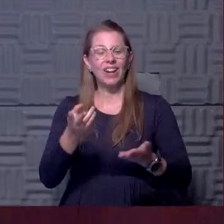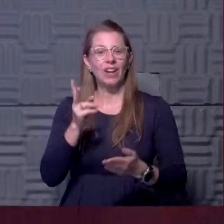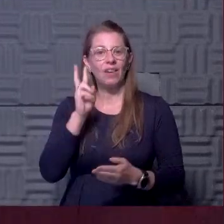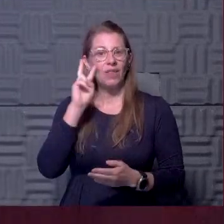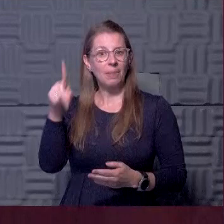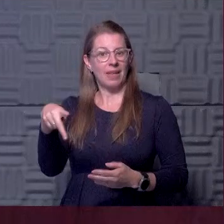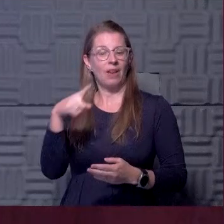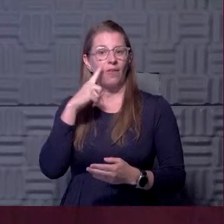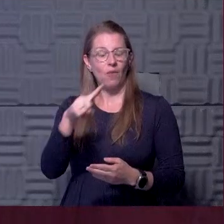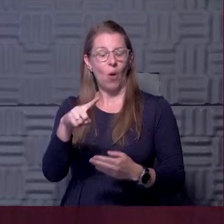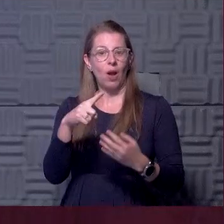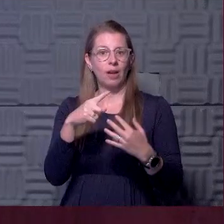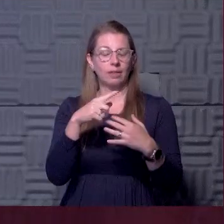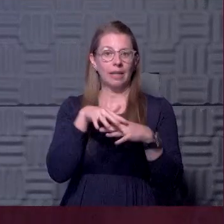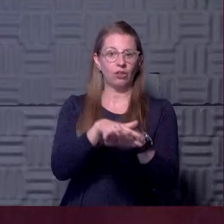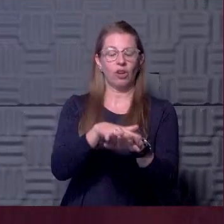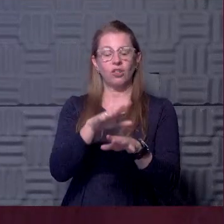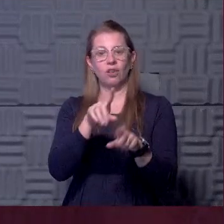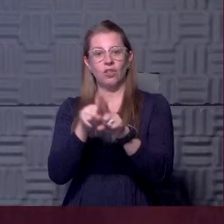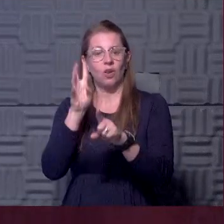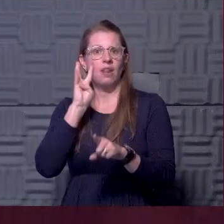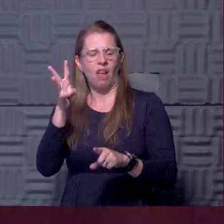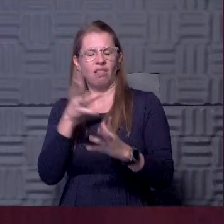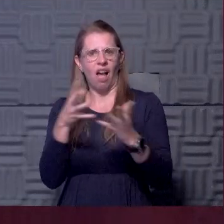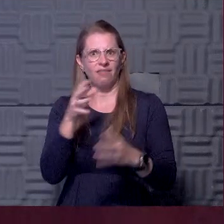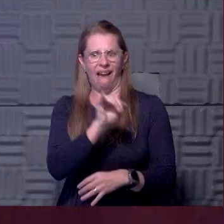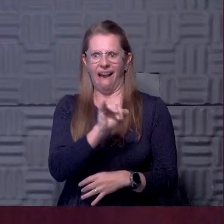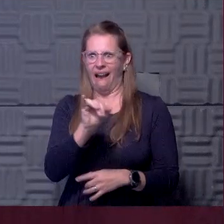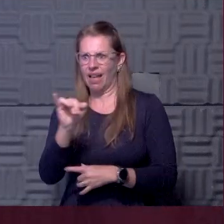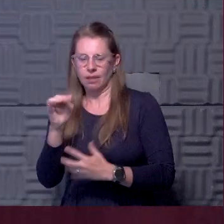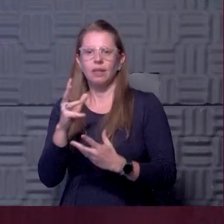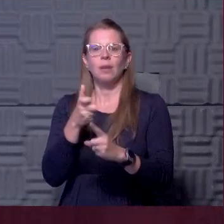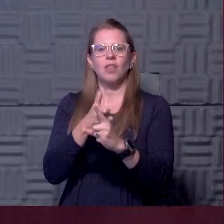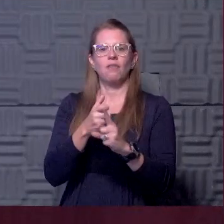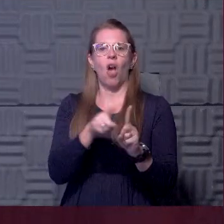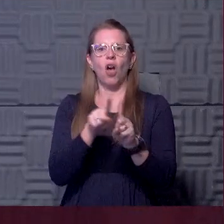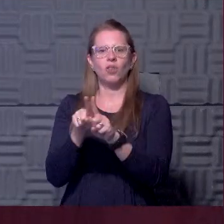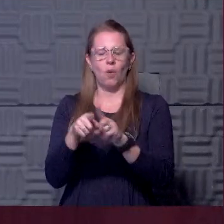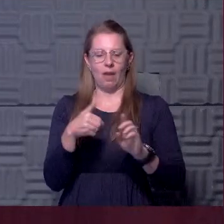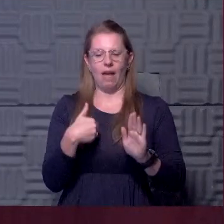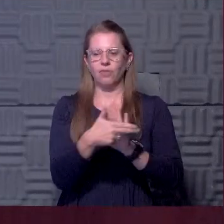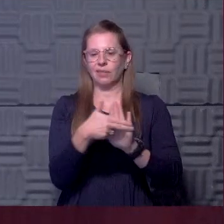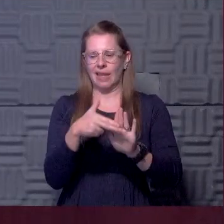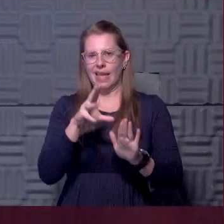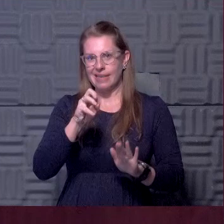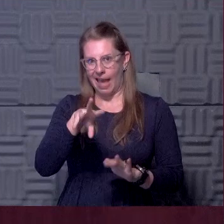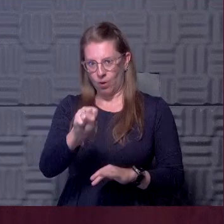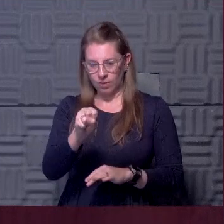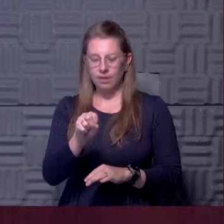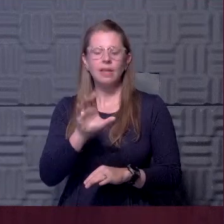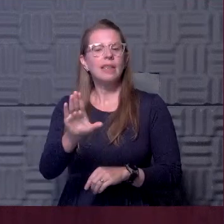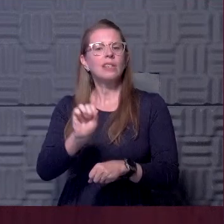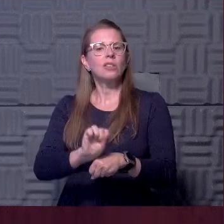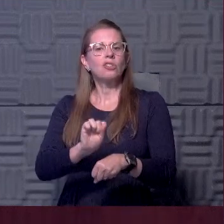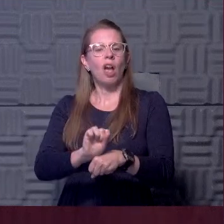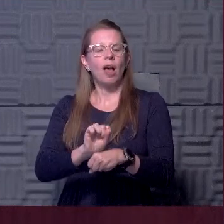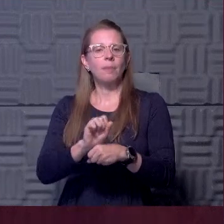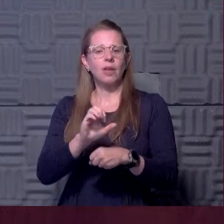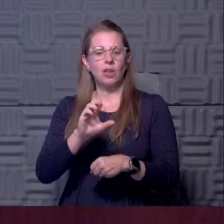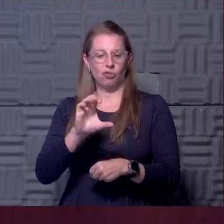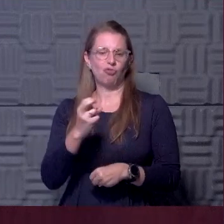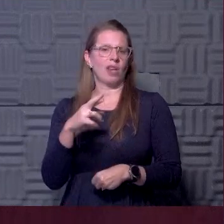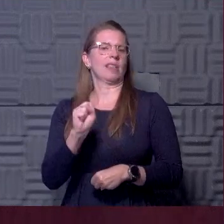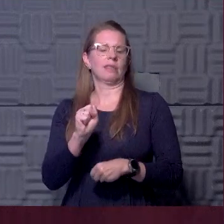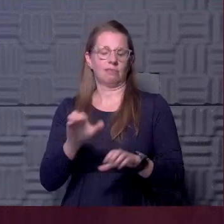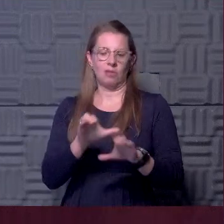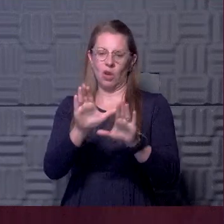Integration and Innovation. That's a lot of eyes, but he also has cows. He's here at the University in his job here at the University of Kansas Health System. Chris has done a